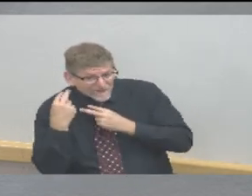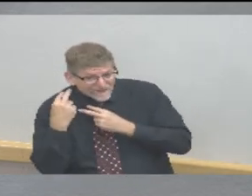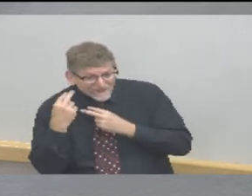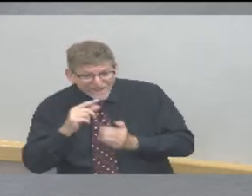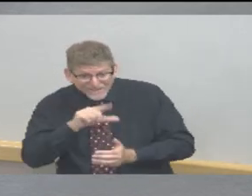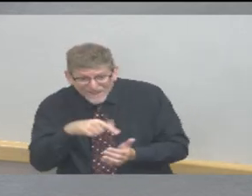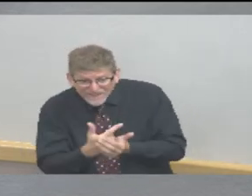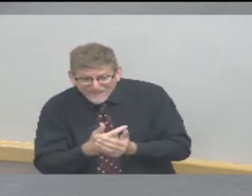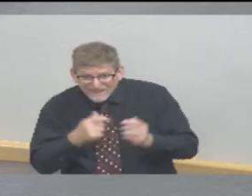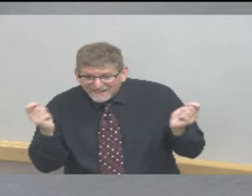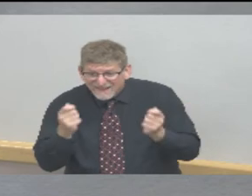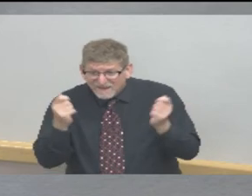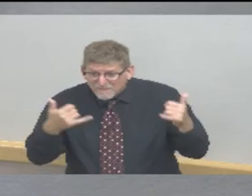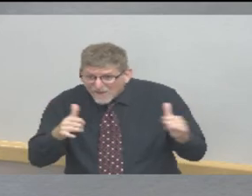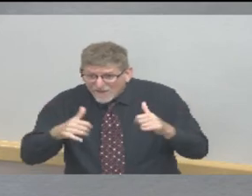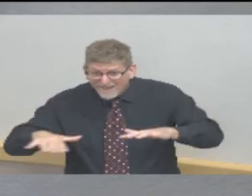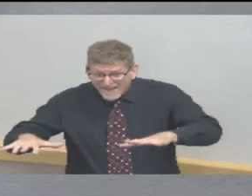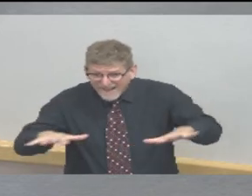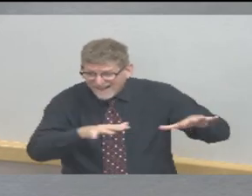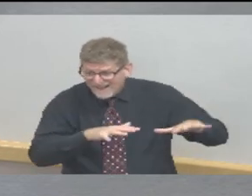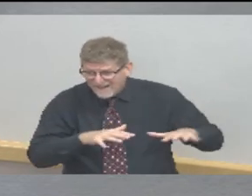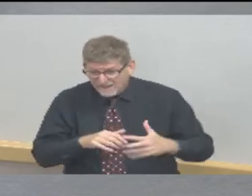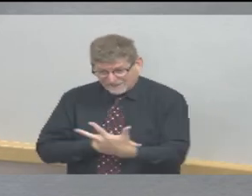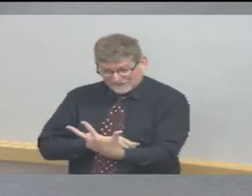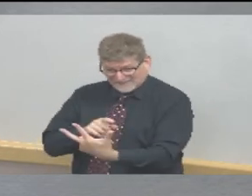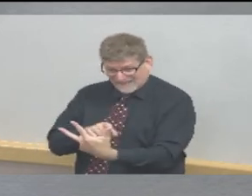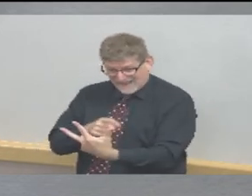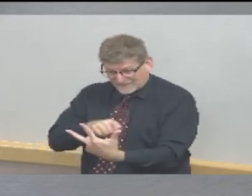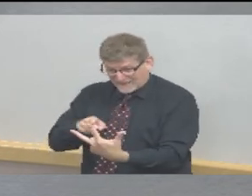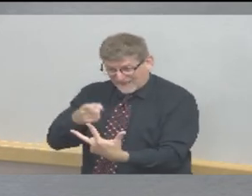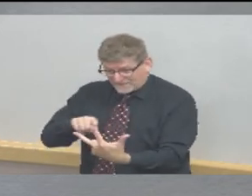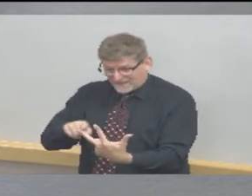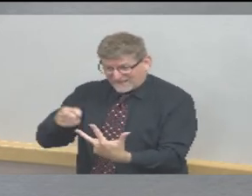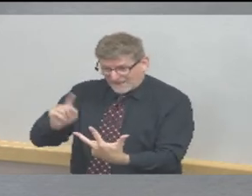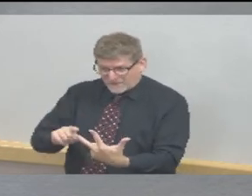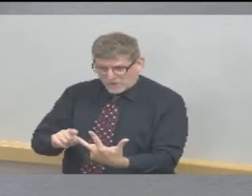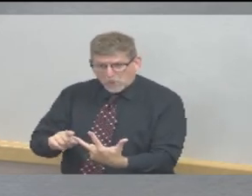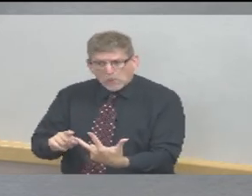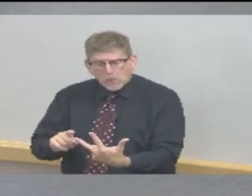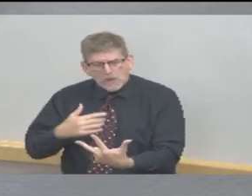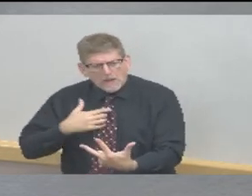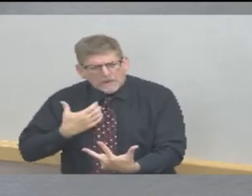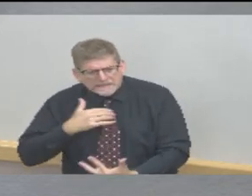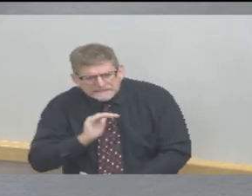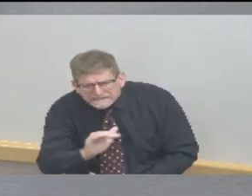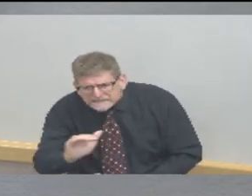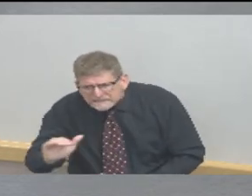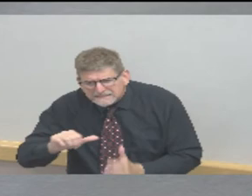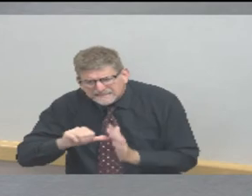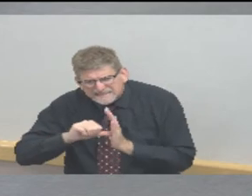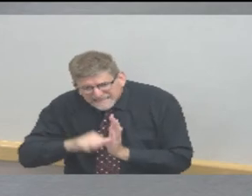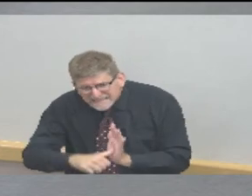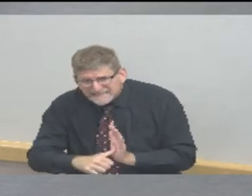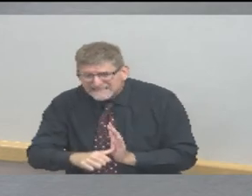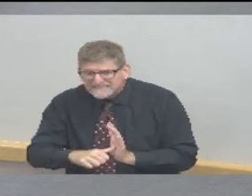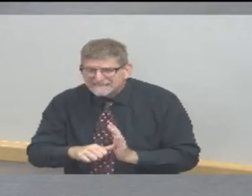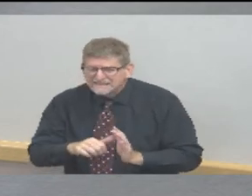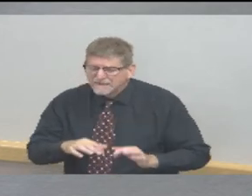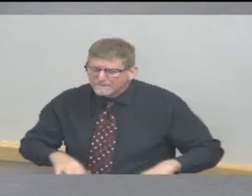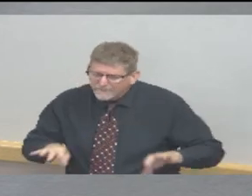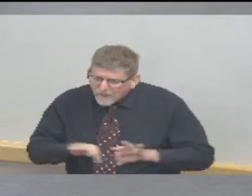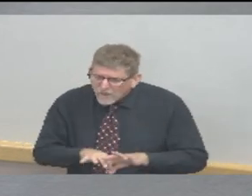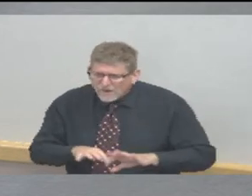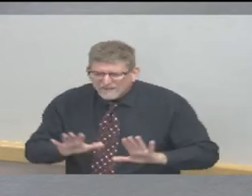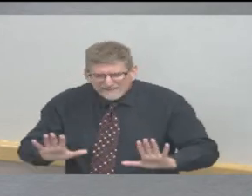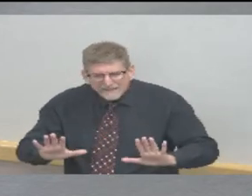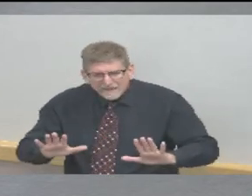and I just want to really emphasize the essential need for us to stick with the